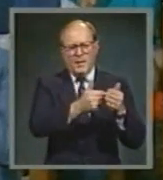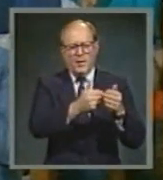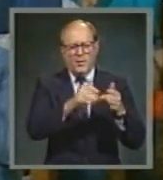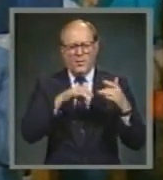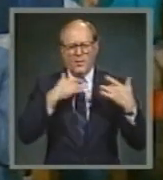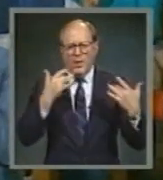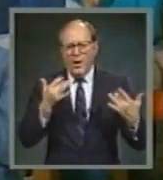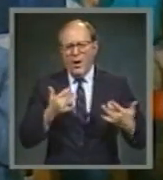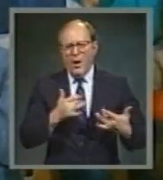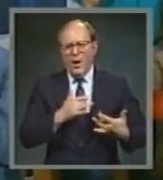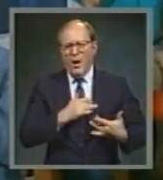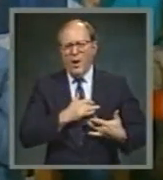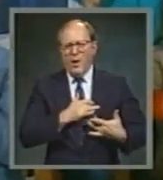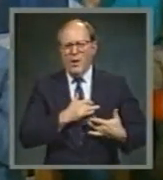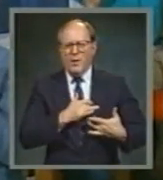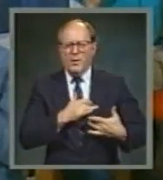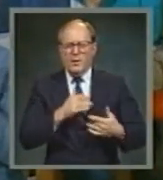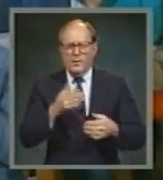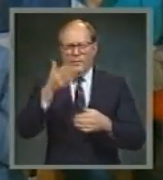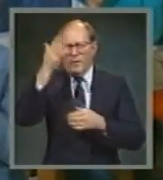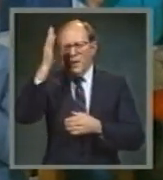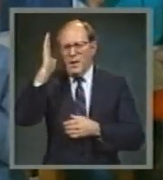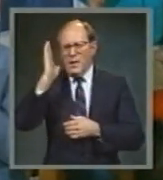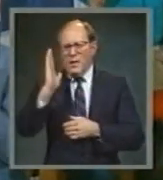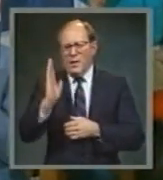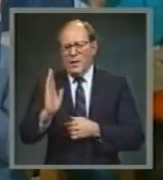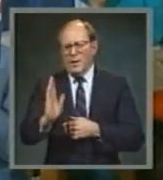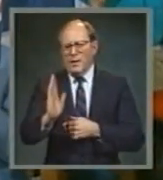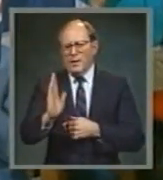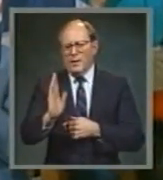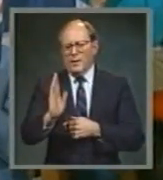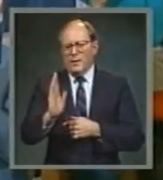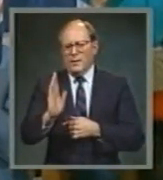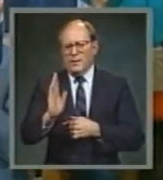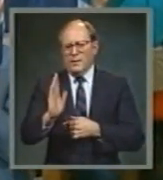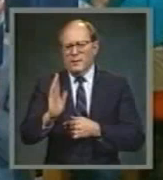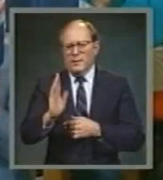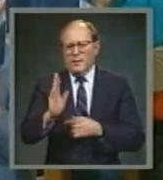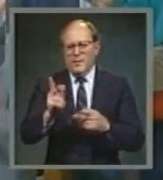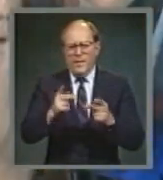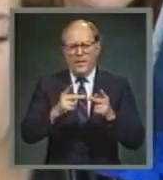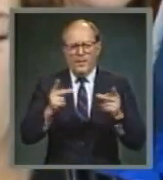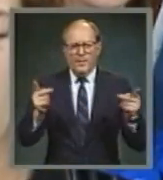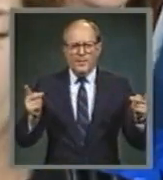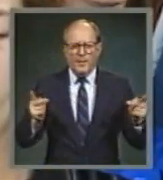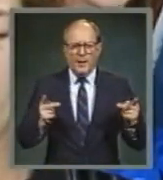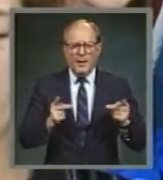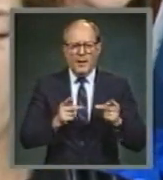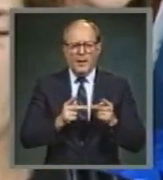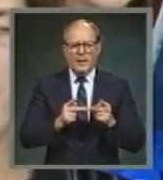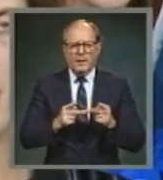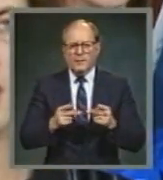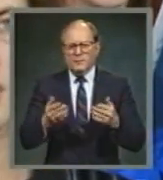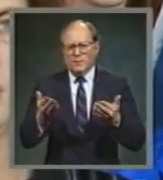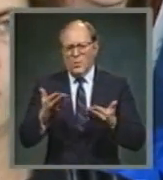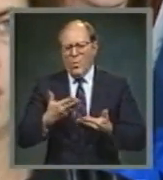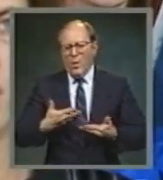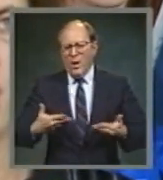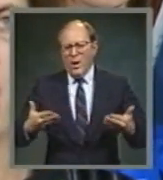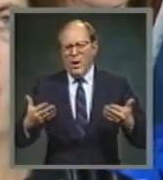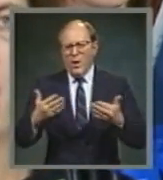Near to the heart of God A place